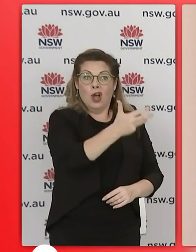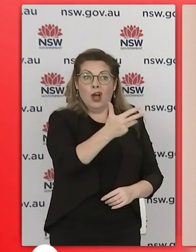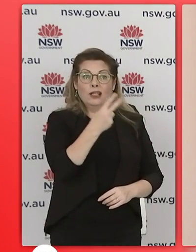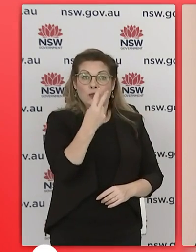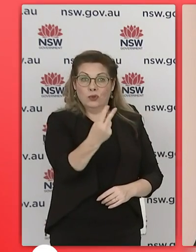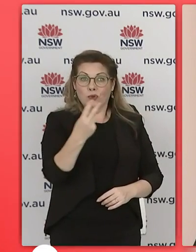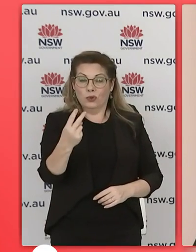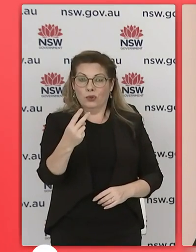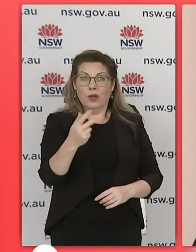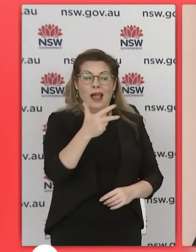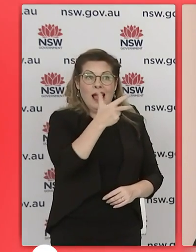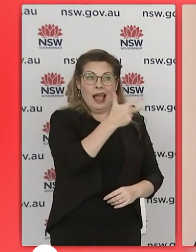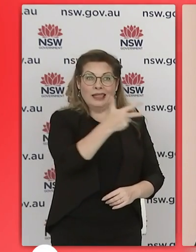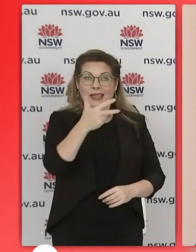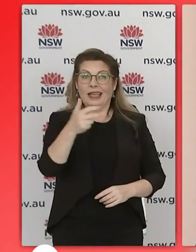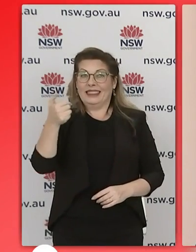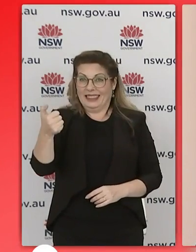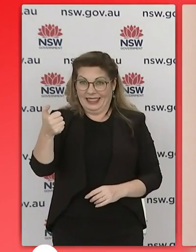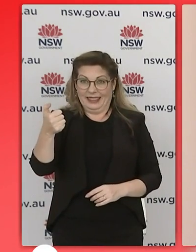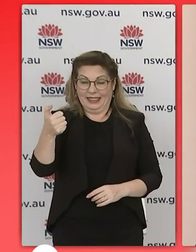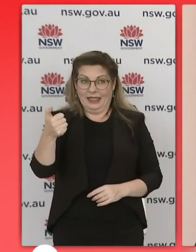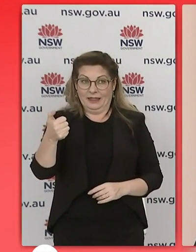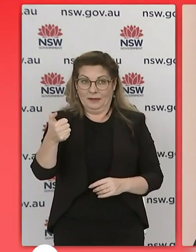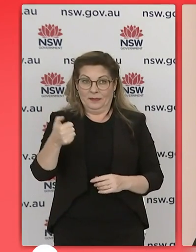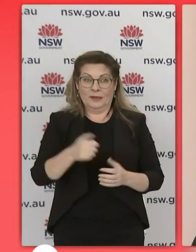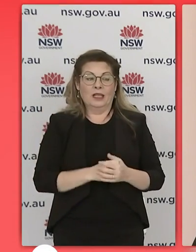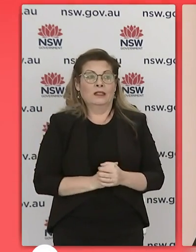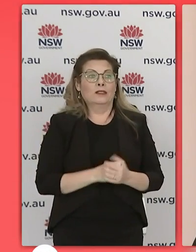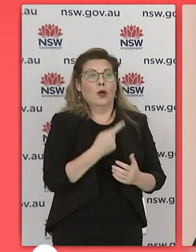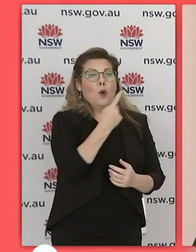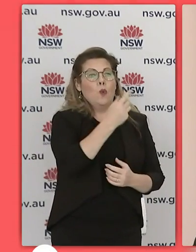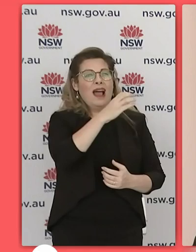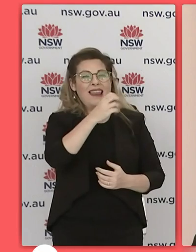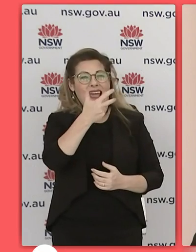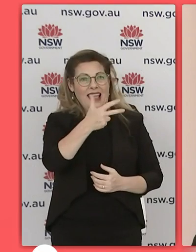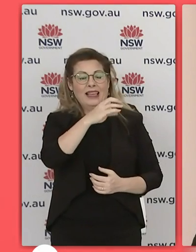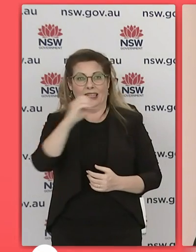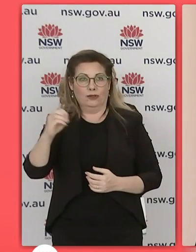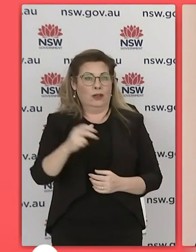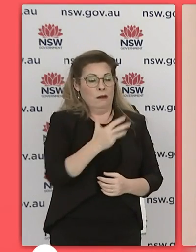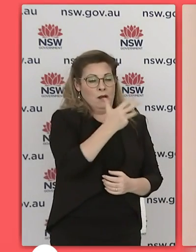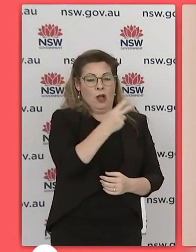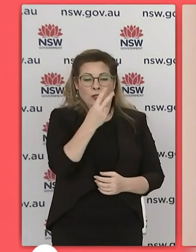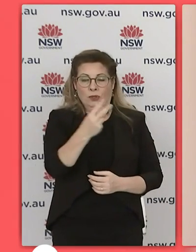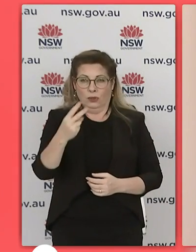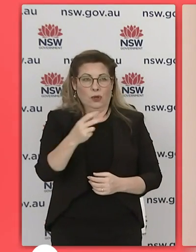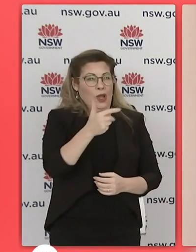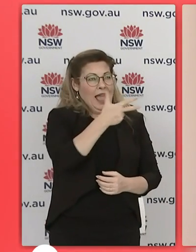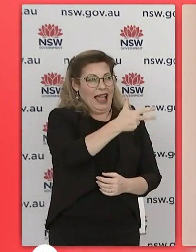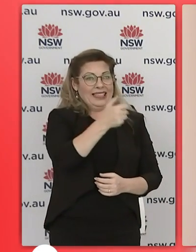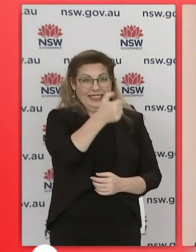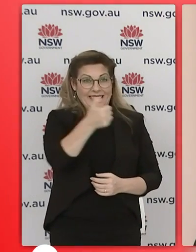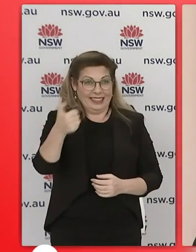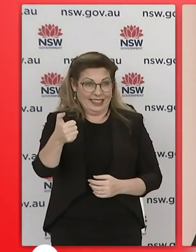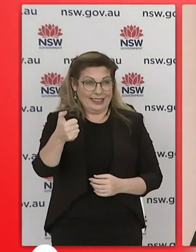eight six i'll just repeat that number 1 800 922 double eight six so this is your big chance to